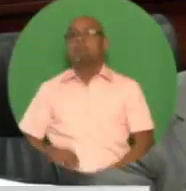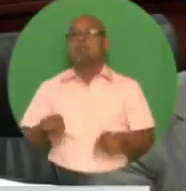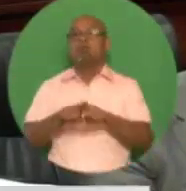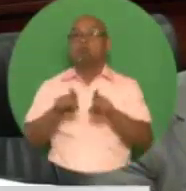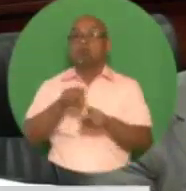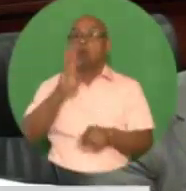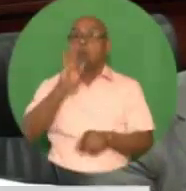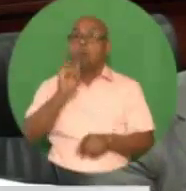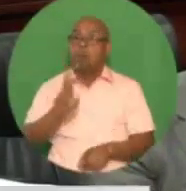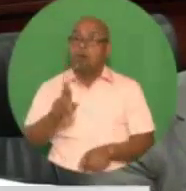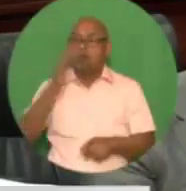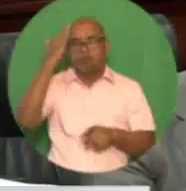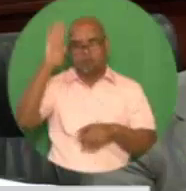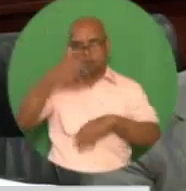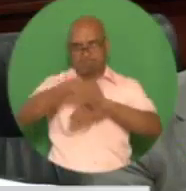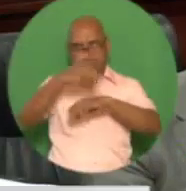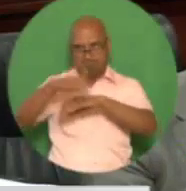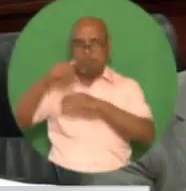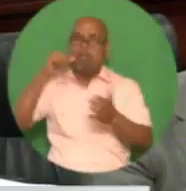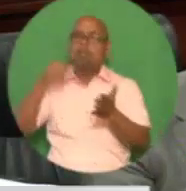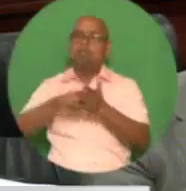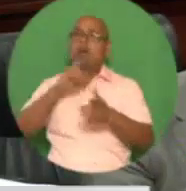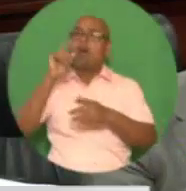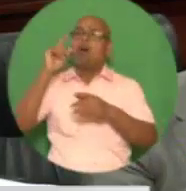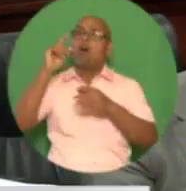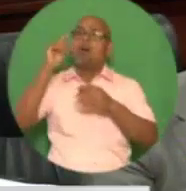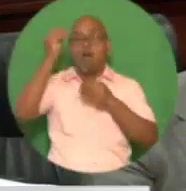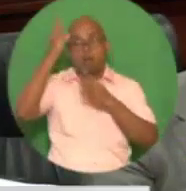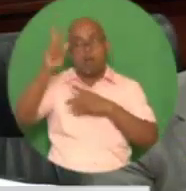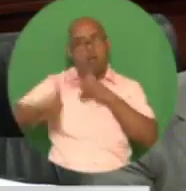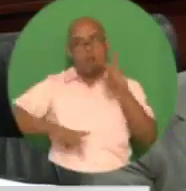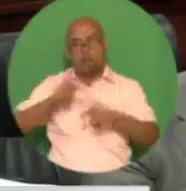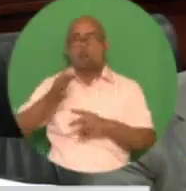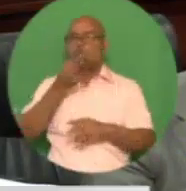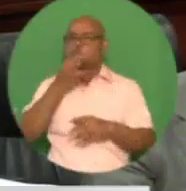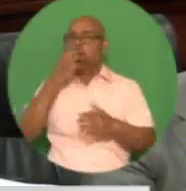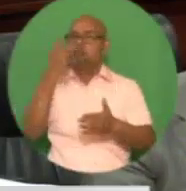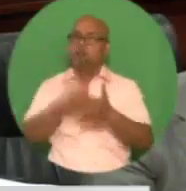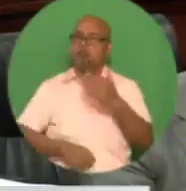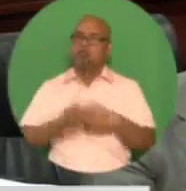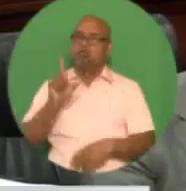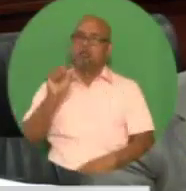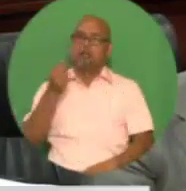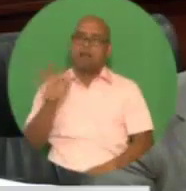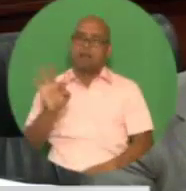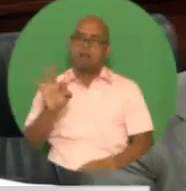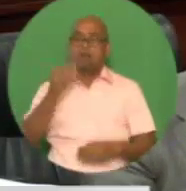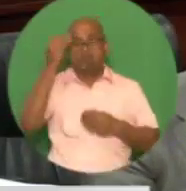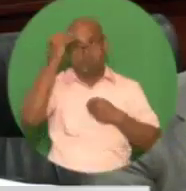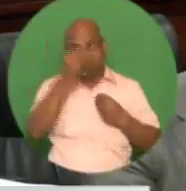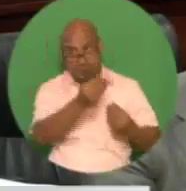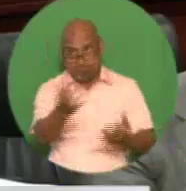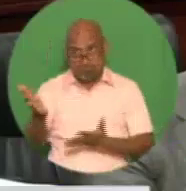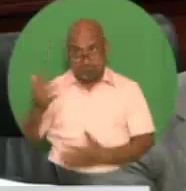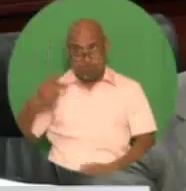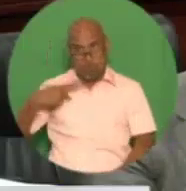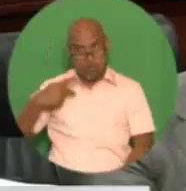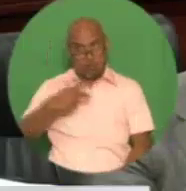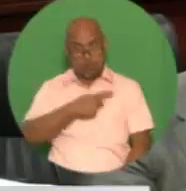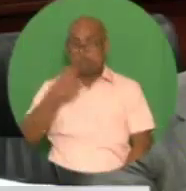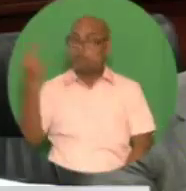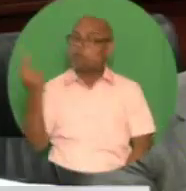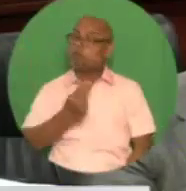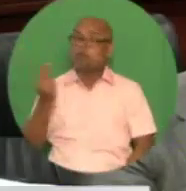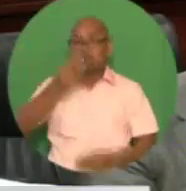owners for the payment of property tax in 2019. Let me assure this Honorable House and the national community that the